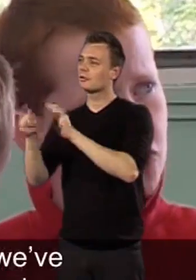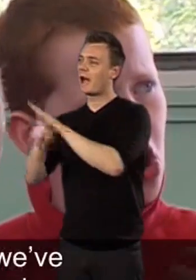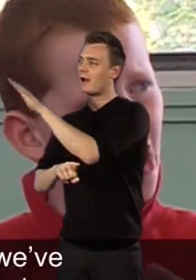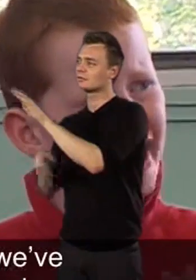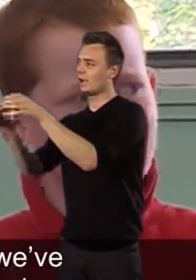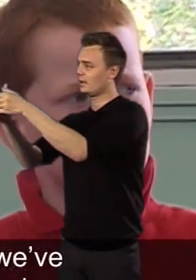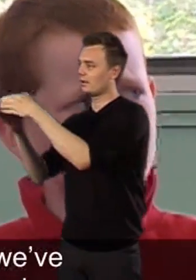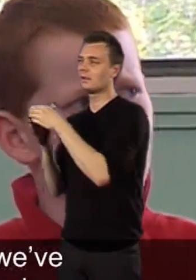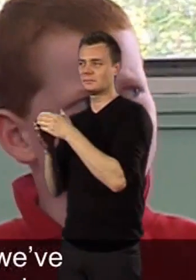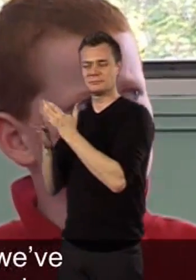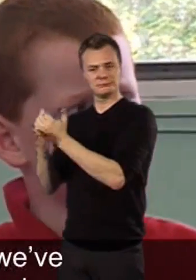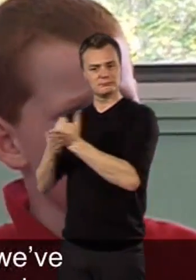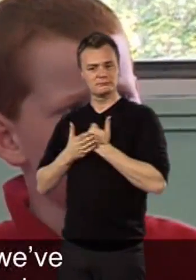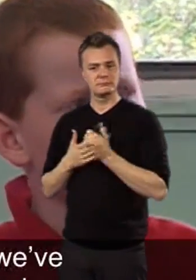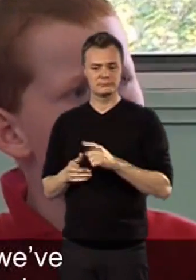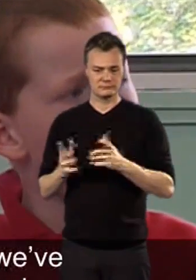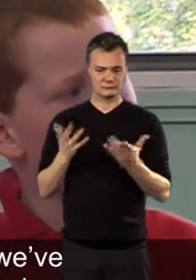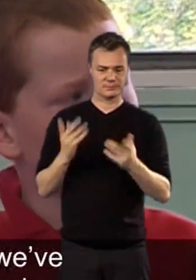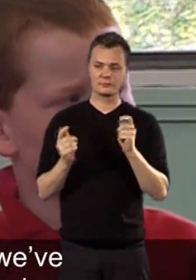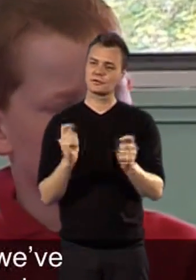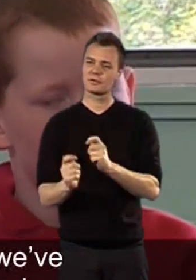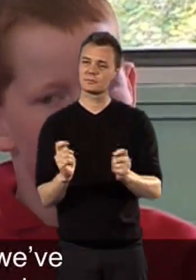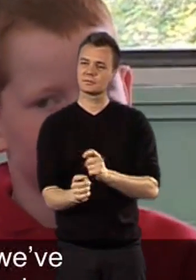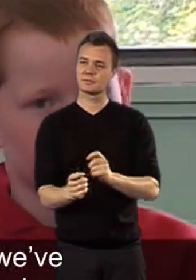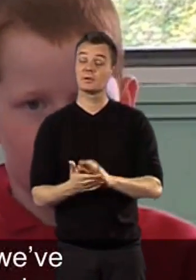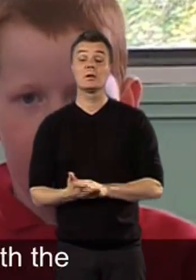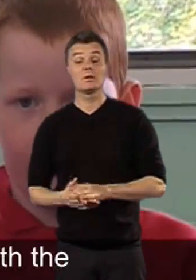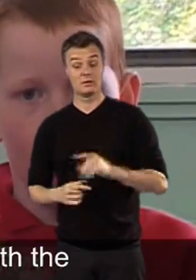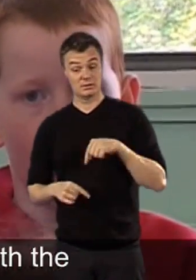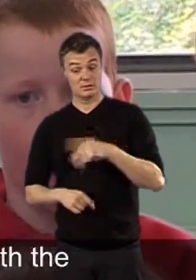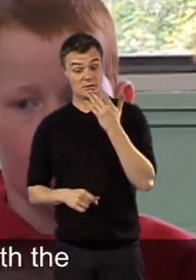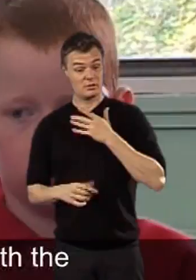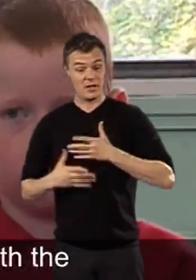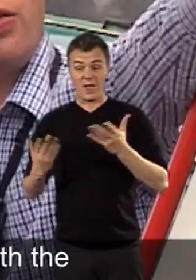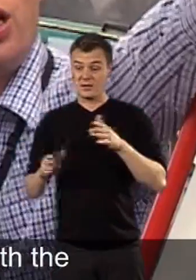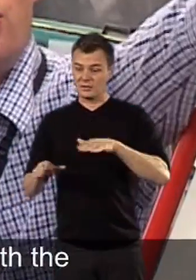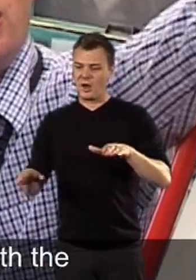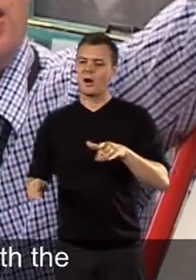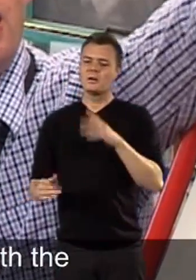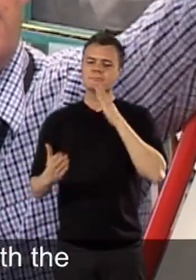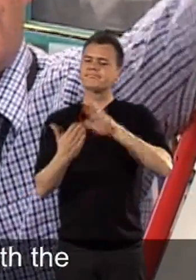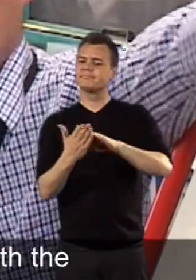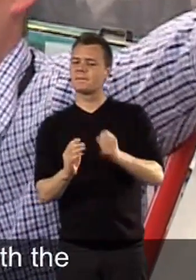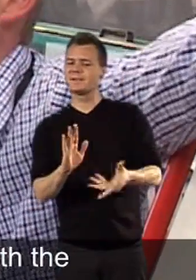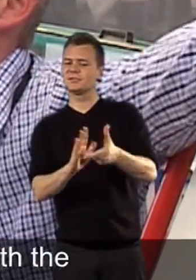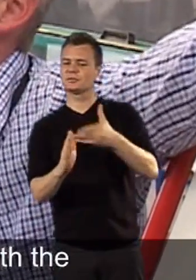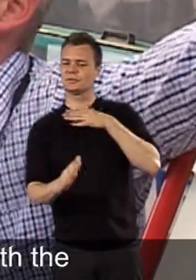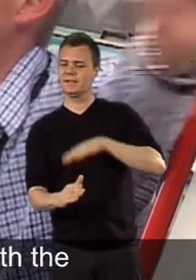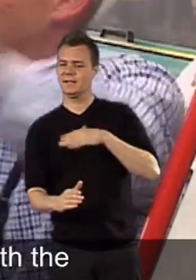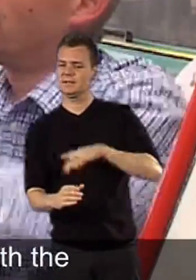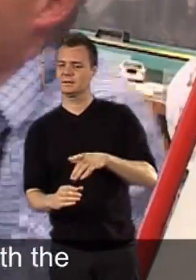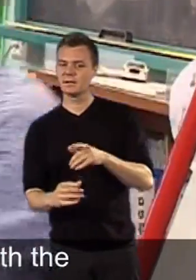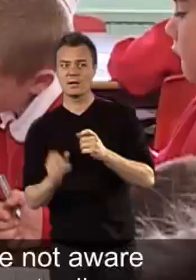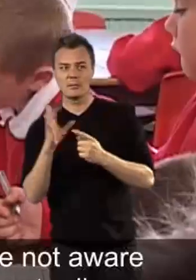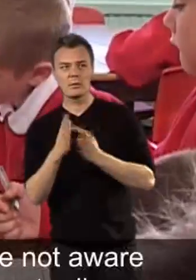I think within school, any child that we've earmarked is having additional needs, it's really important to share that with the parents, to get the parents'